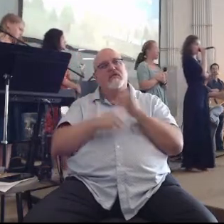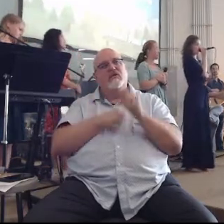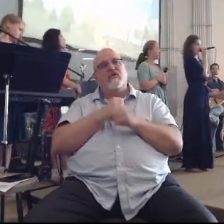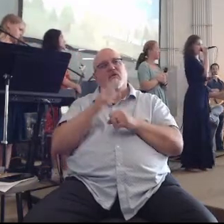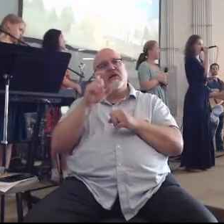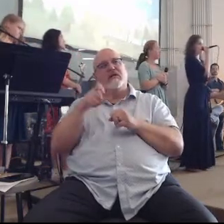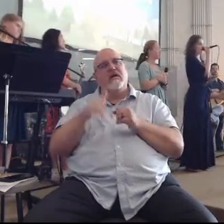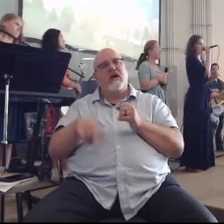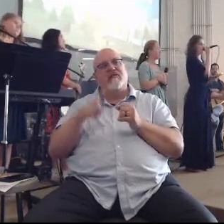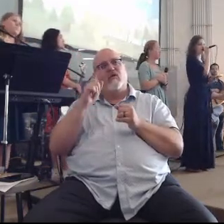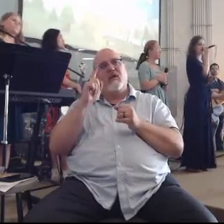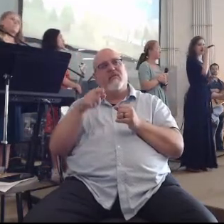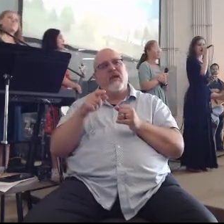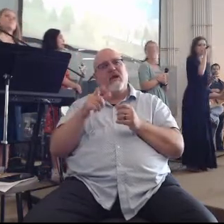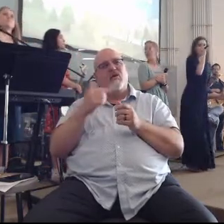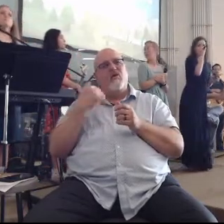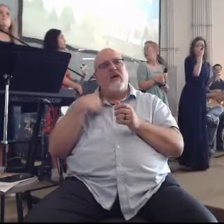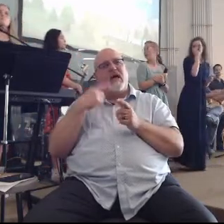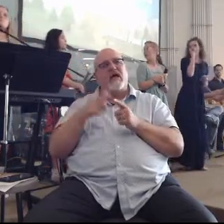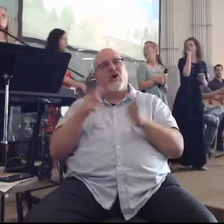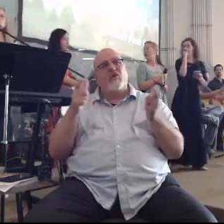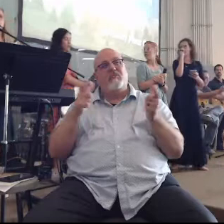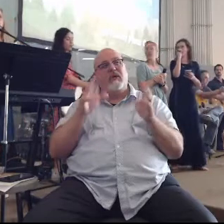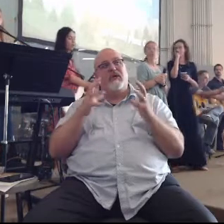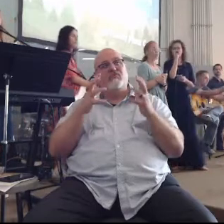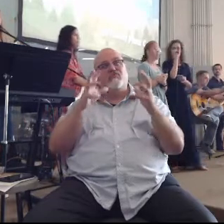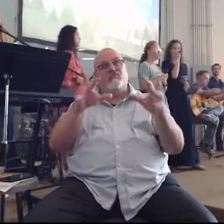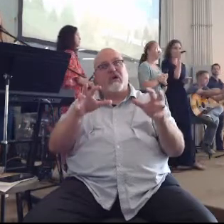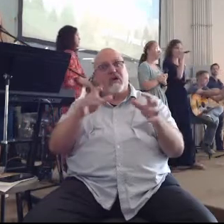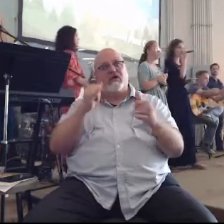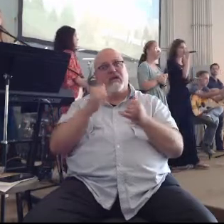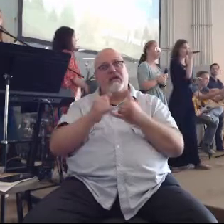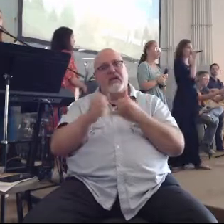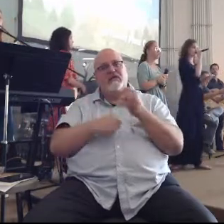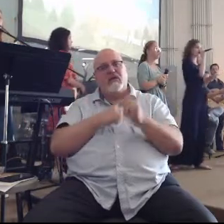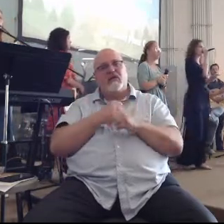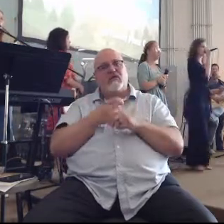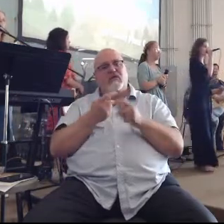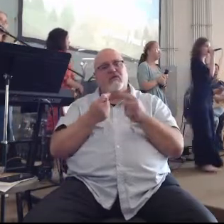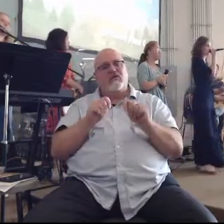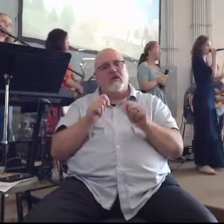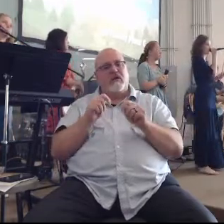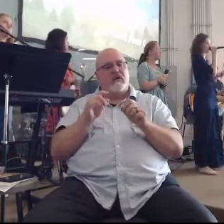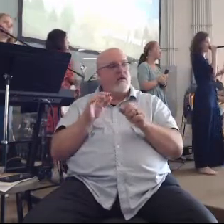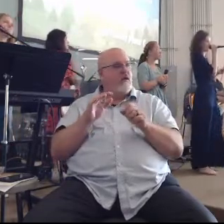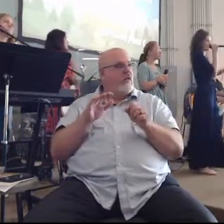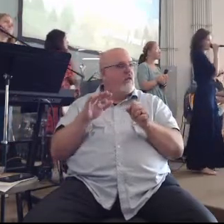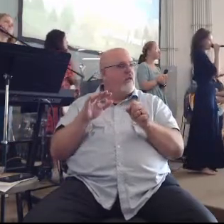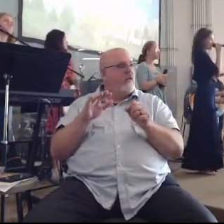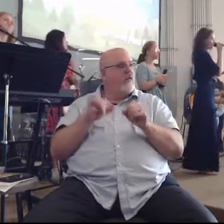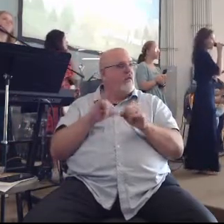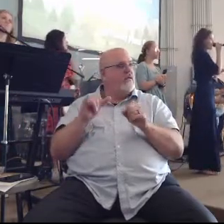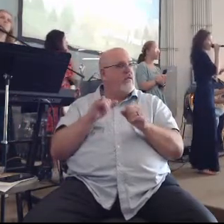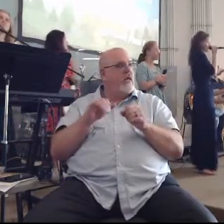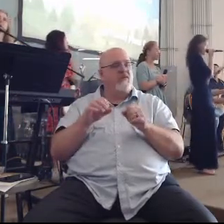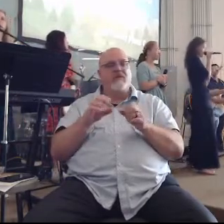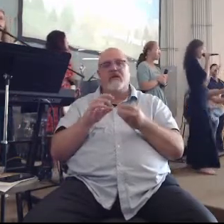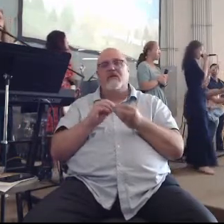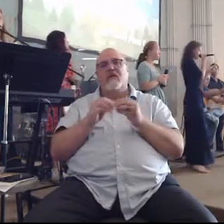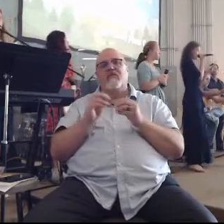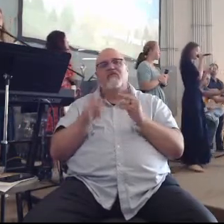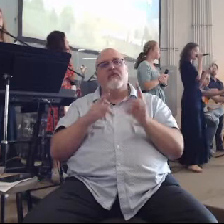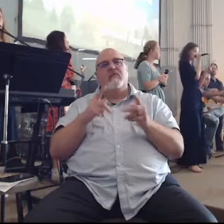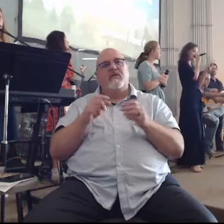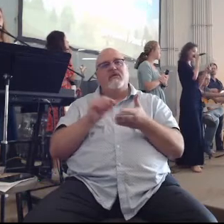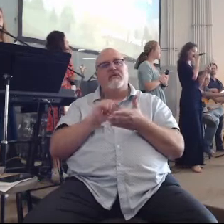everybody there though. We had our biggest crowd last year. So we do need, we're trying to get the same amount of people as we had last year. So everybody sign